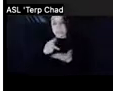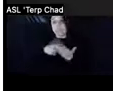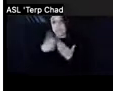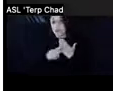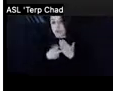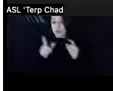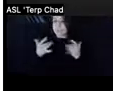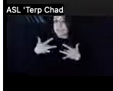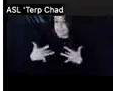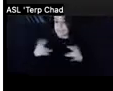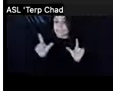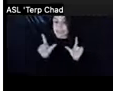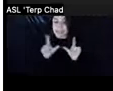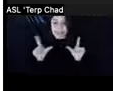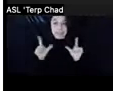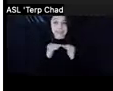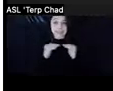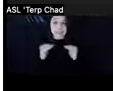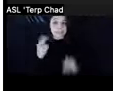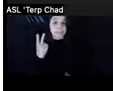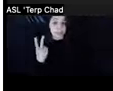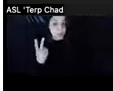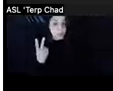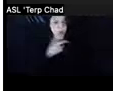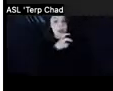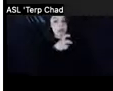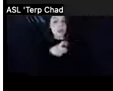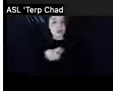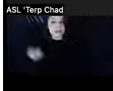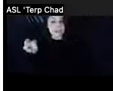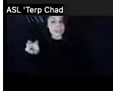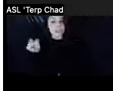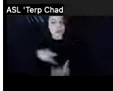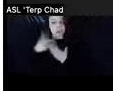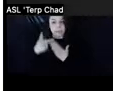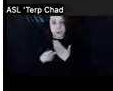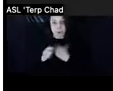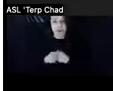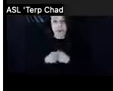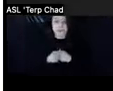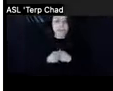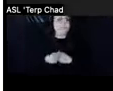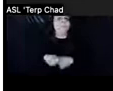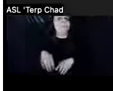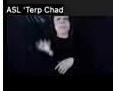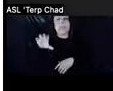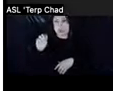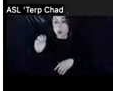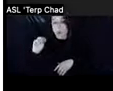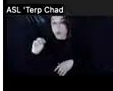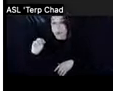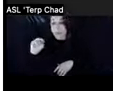transitional programs. Uh, the New York state office of mental health or OMH you might hear